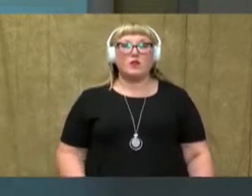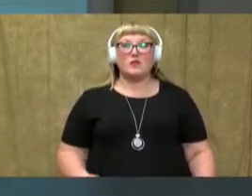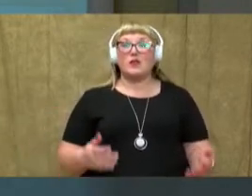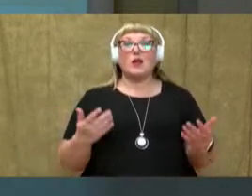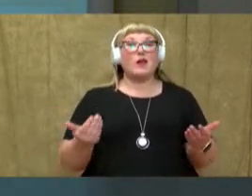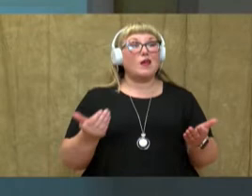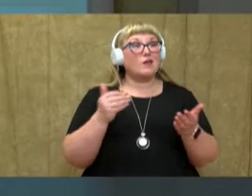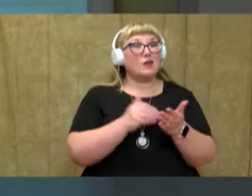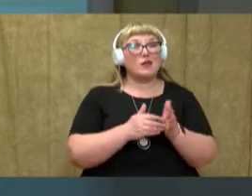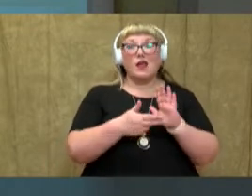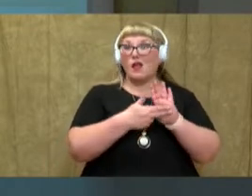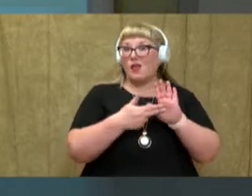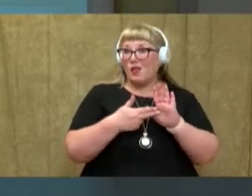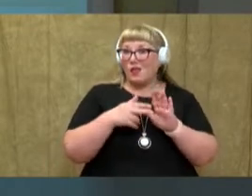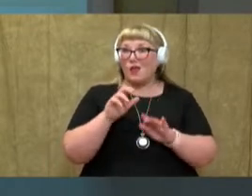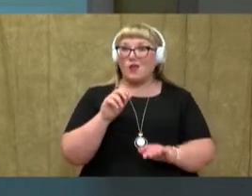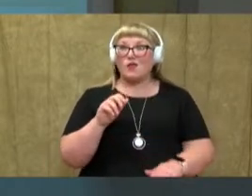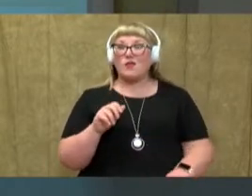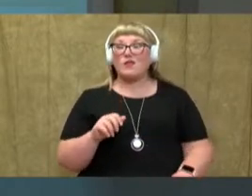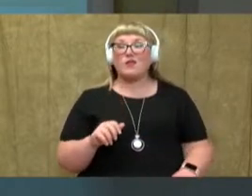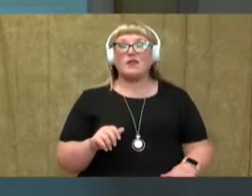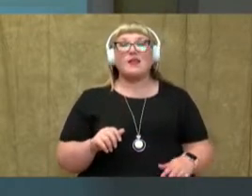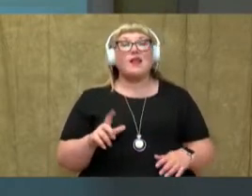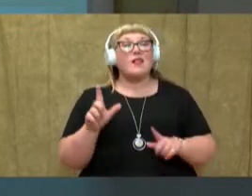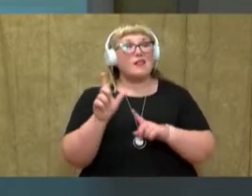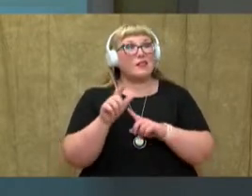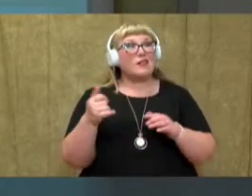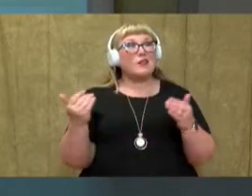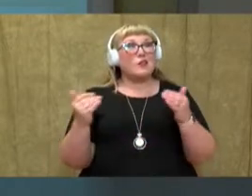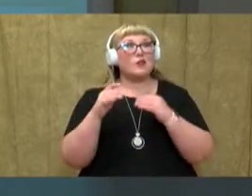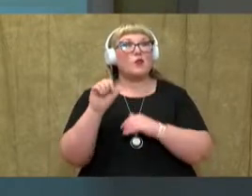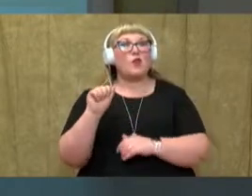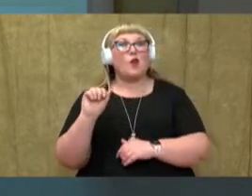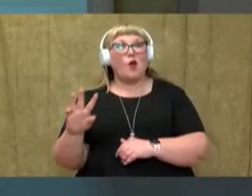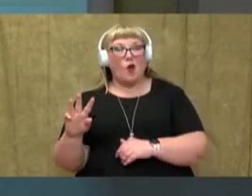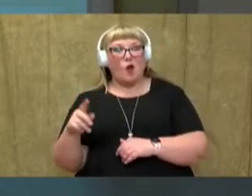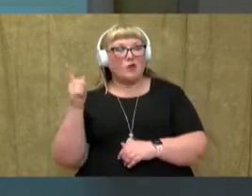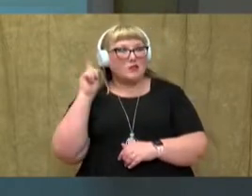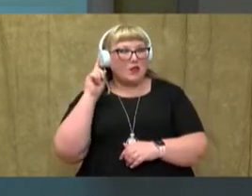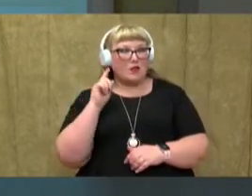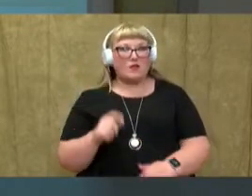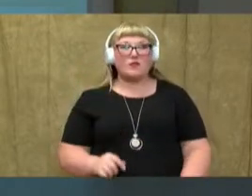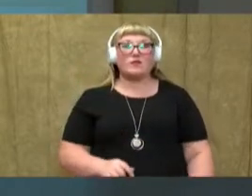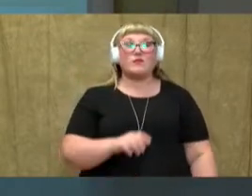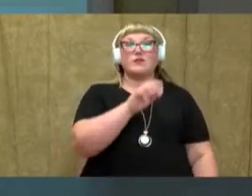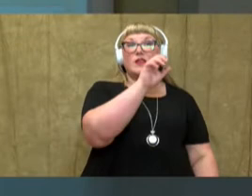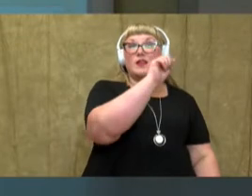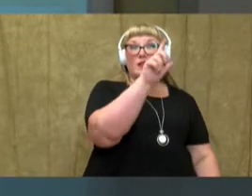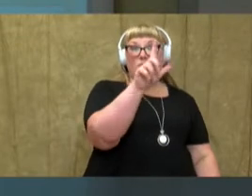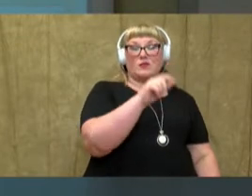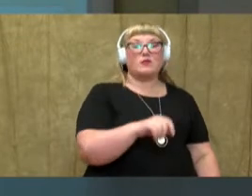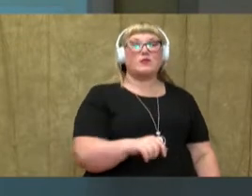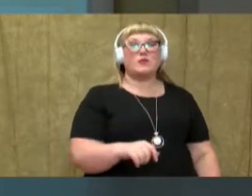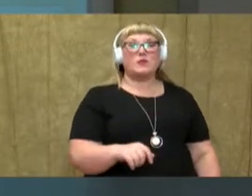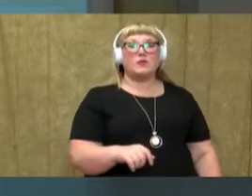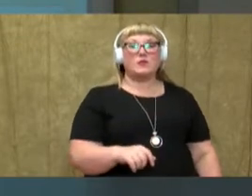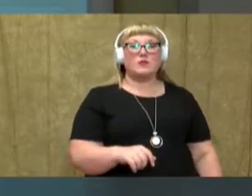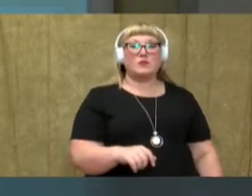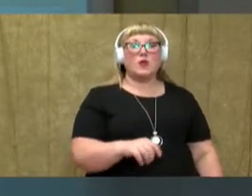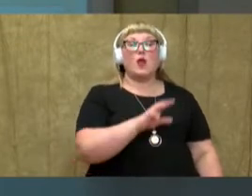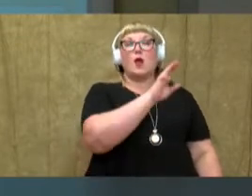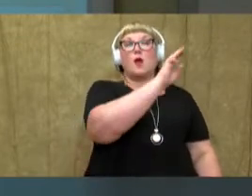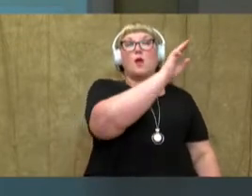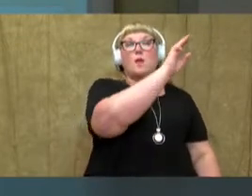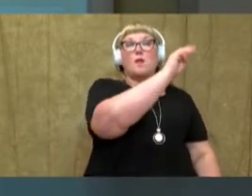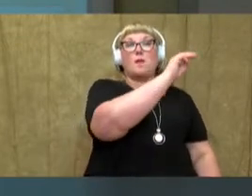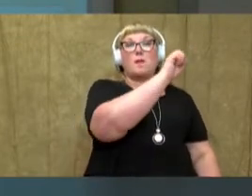Again, I highlighted all of the letters that make that aww sound. A-l. Get ready to blend.